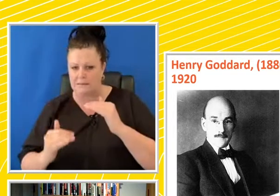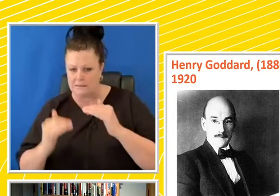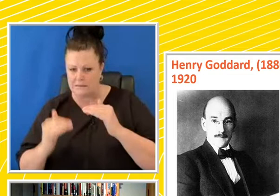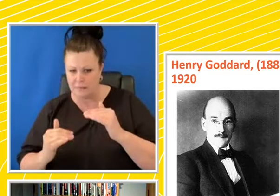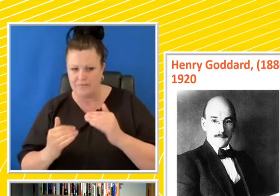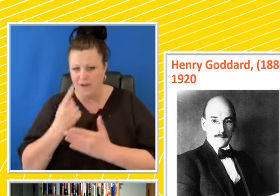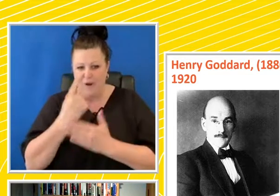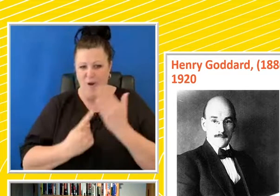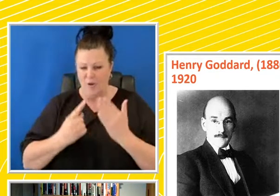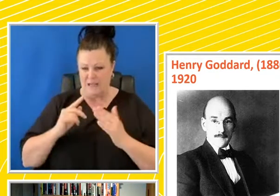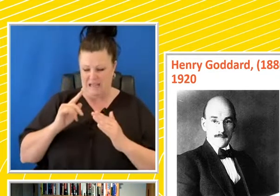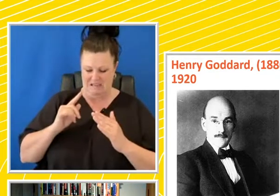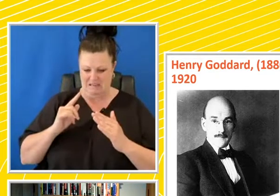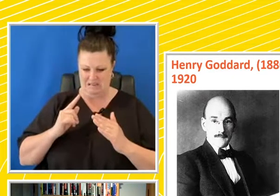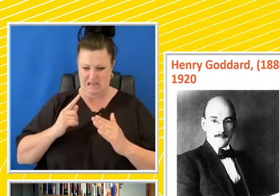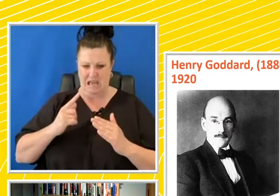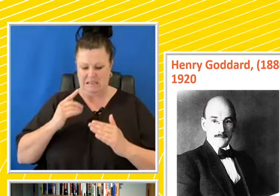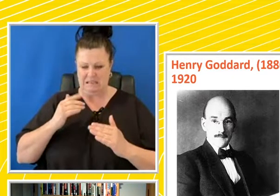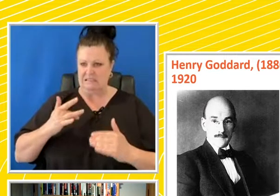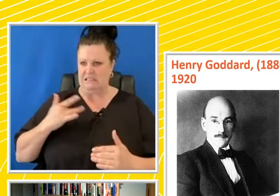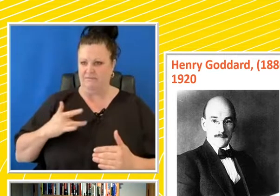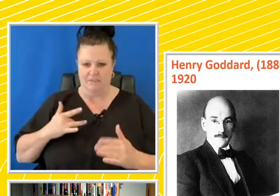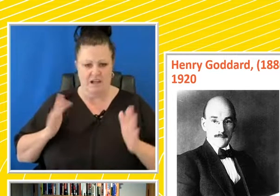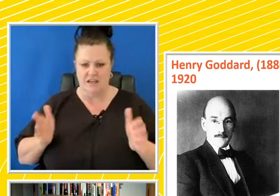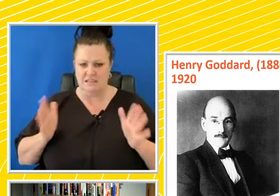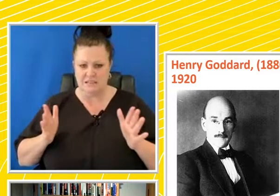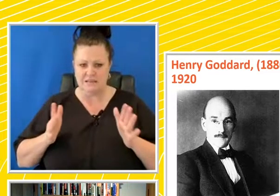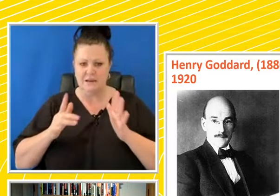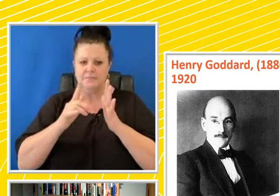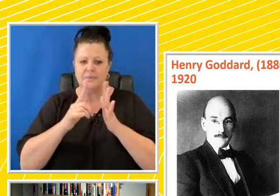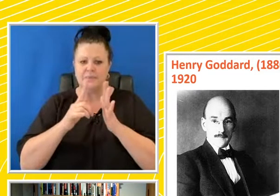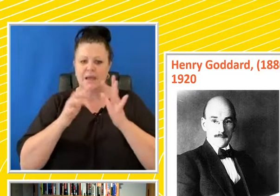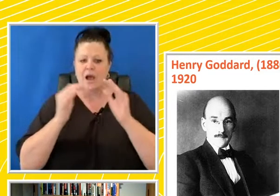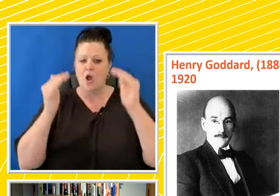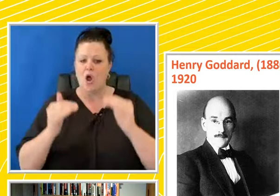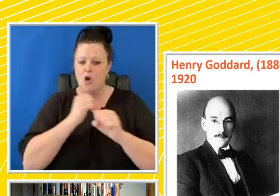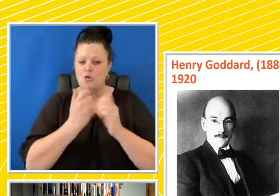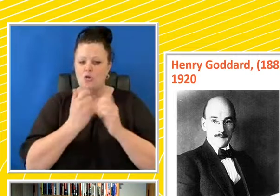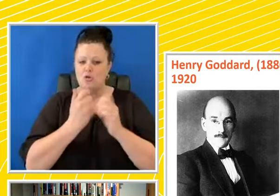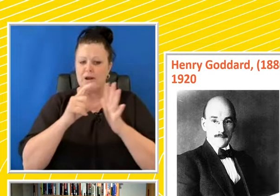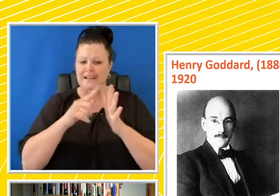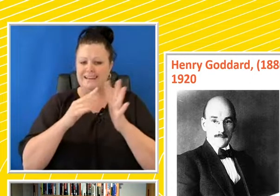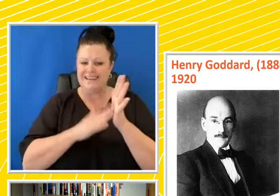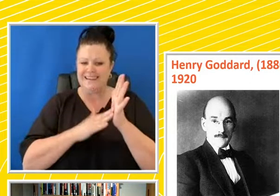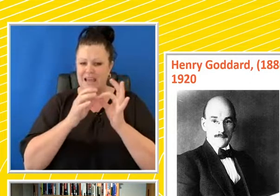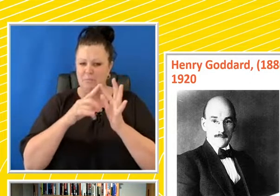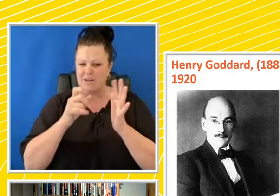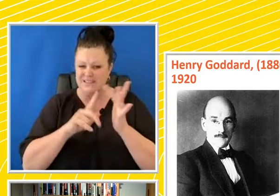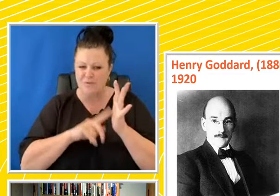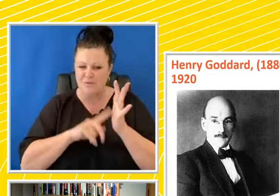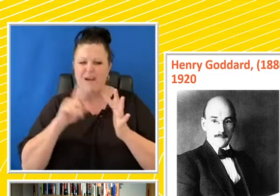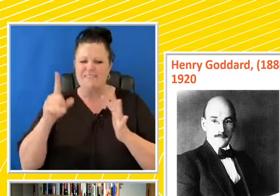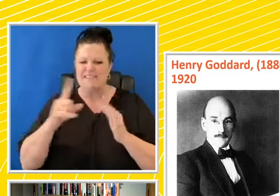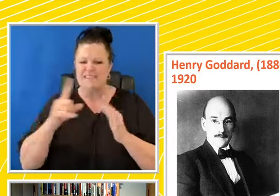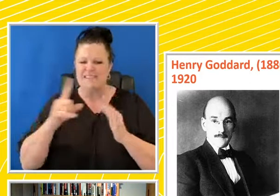they're only capable of self-preservation. A low-grade imbecile, mentally four to five years old, they're only capable of simple menial